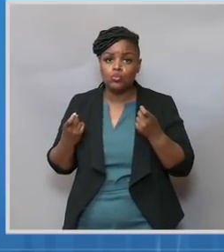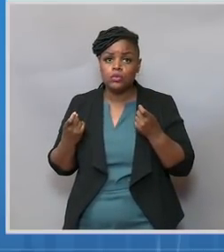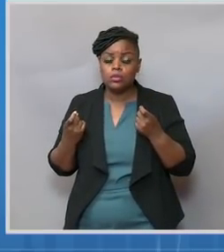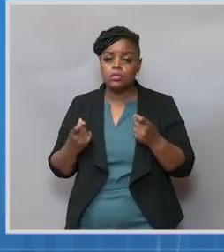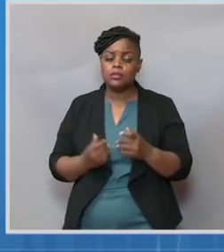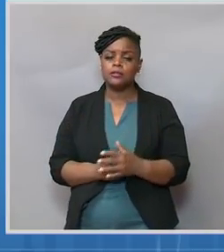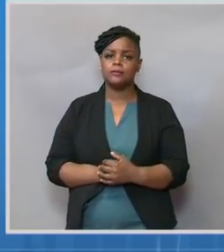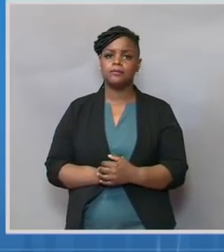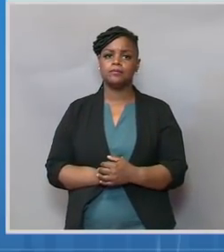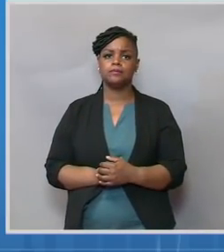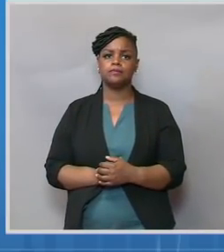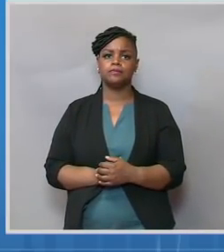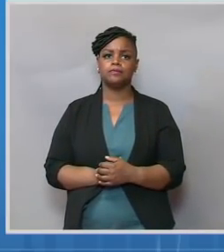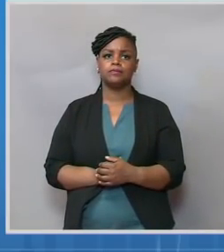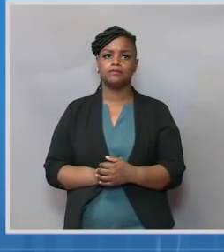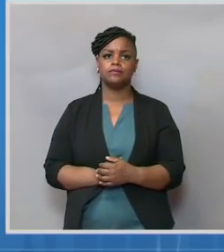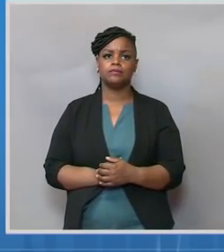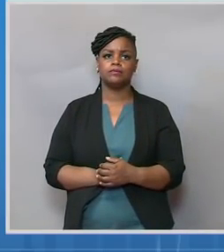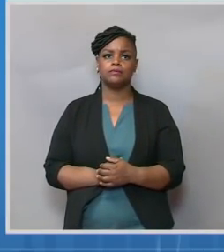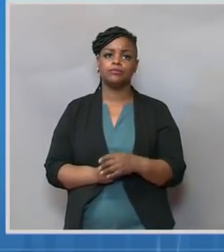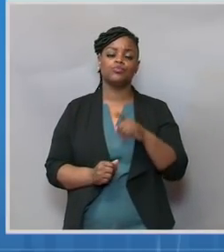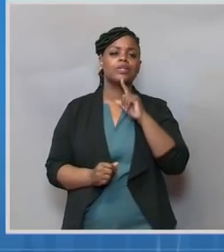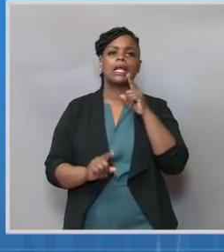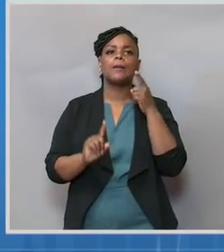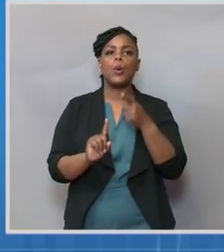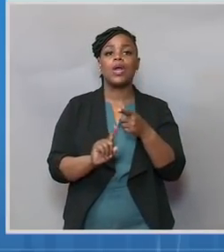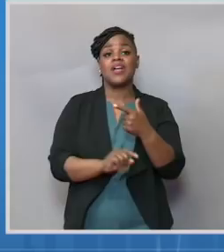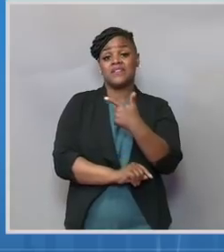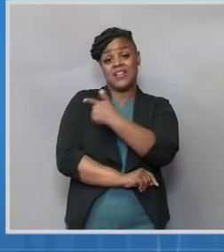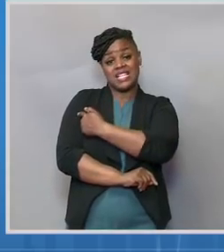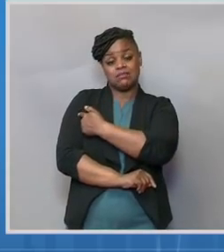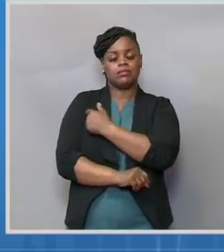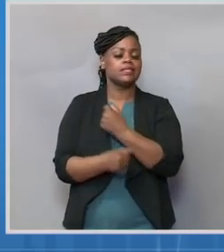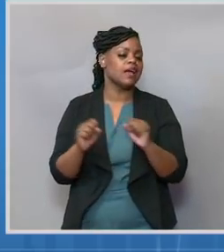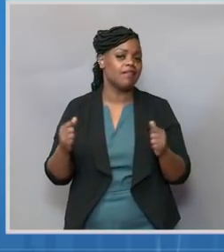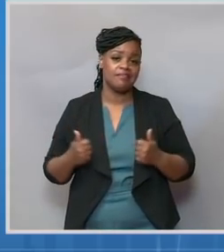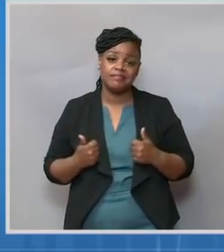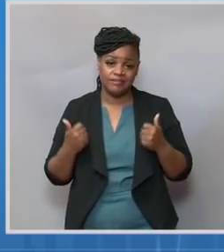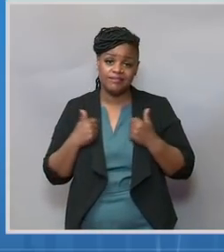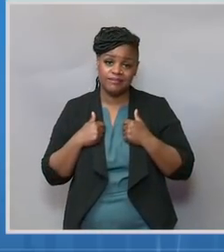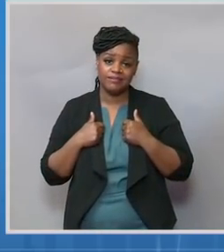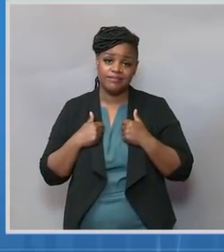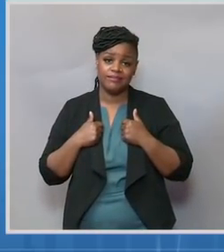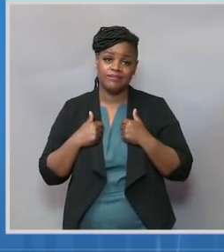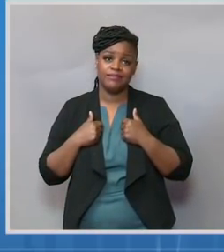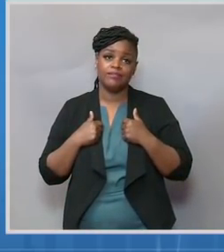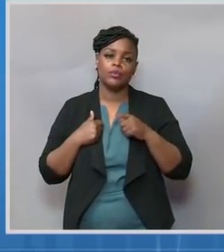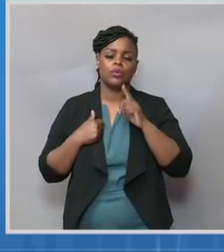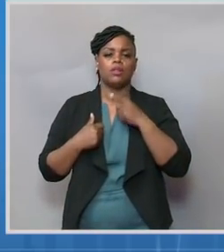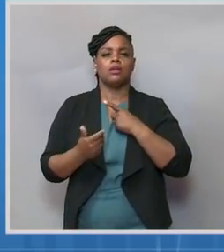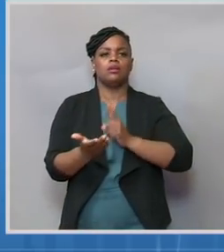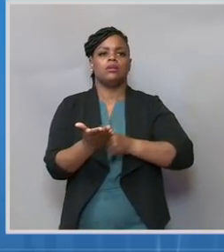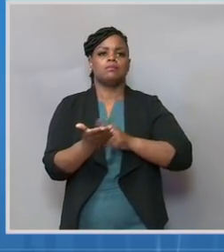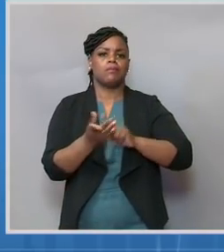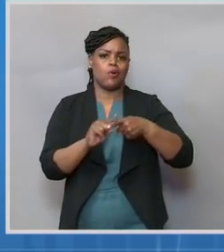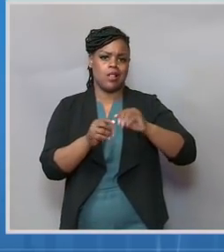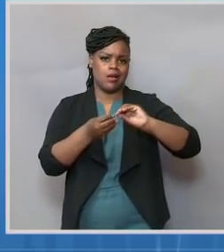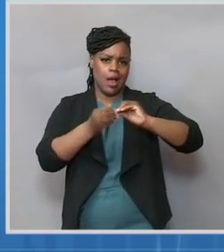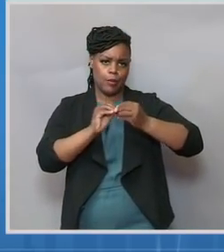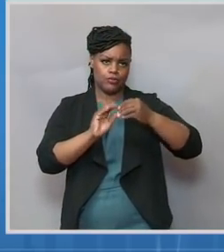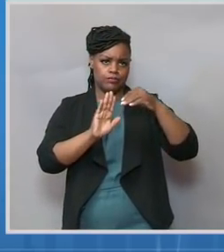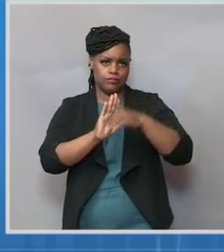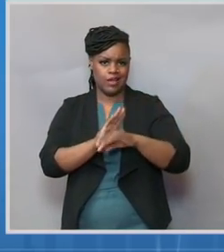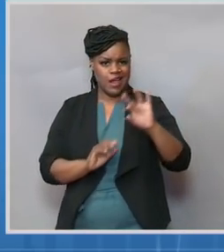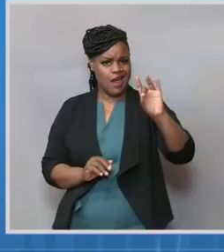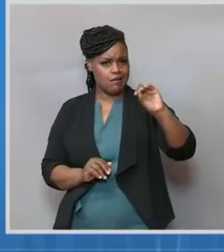save people's lives. And we talked about the decrease, the 80 percent decrease